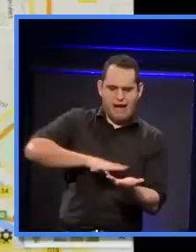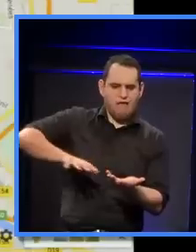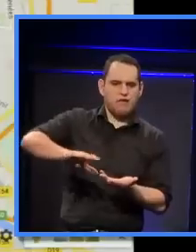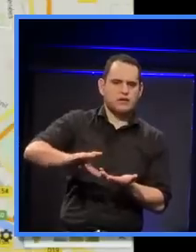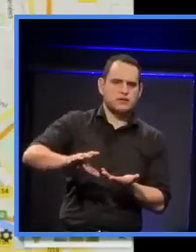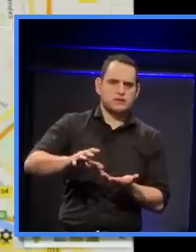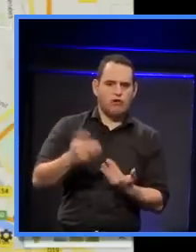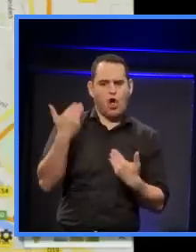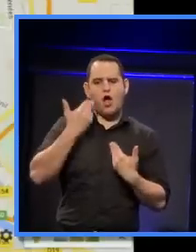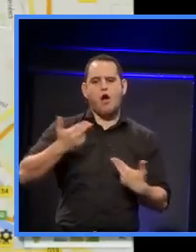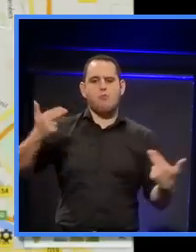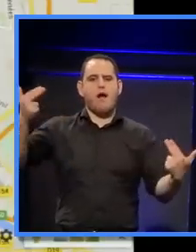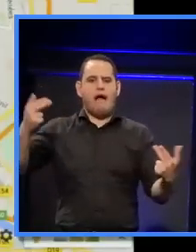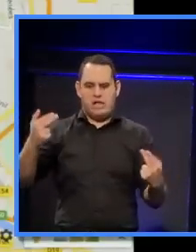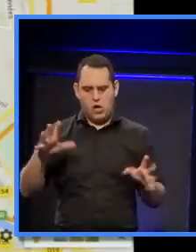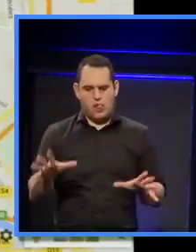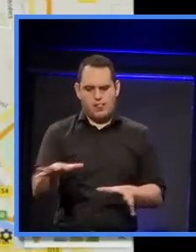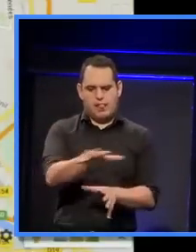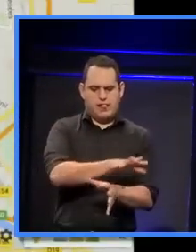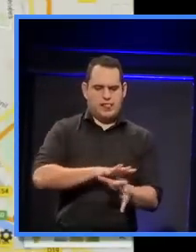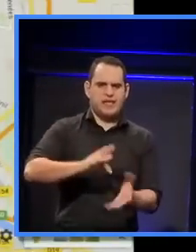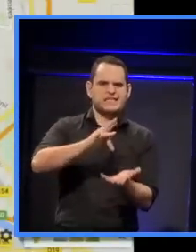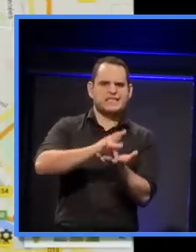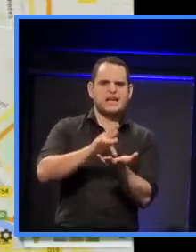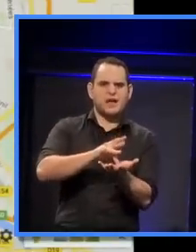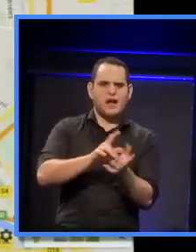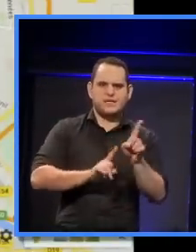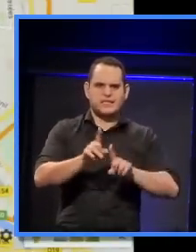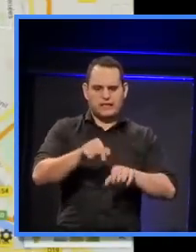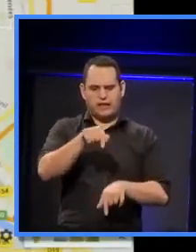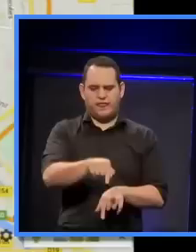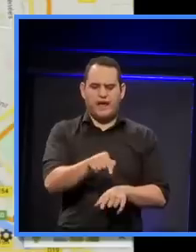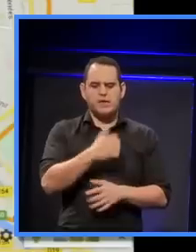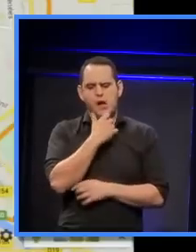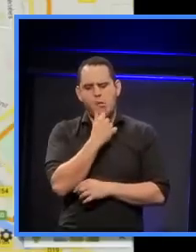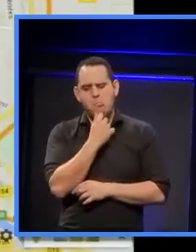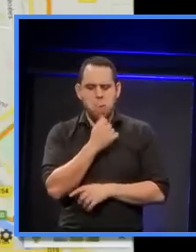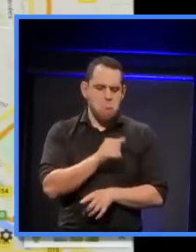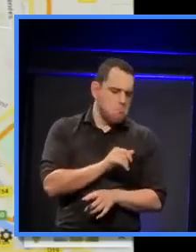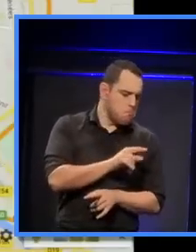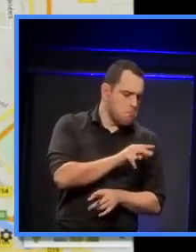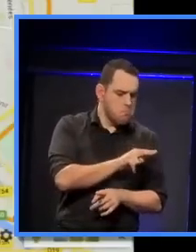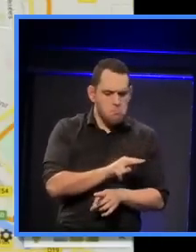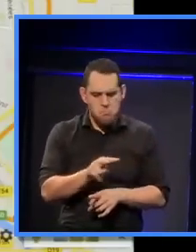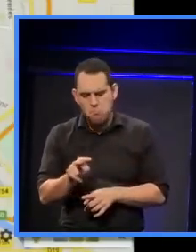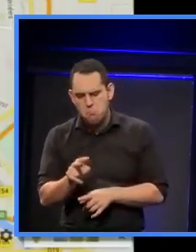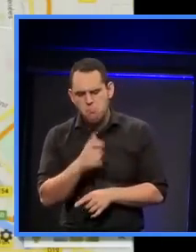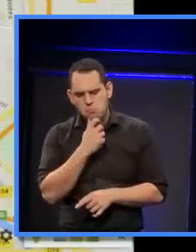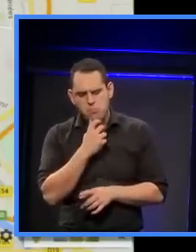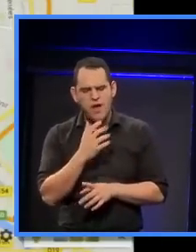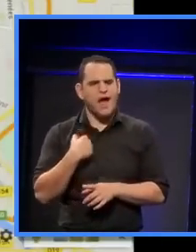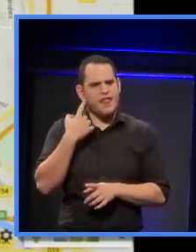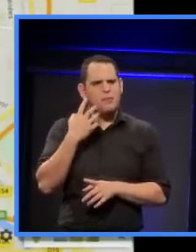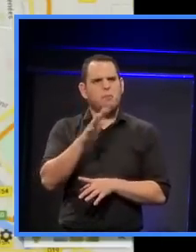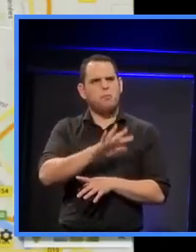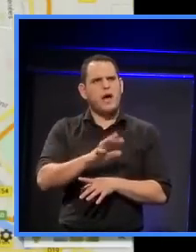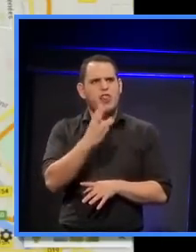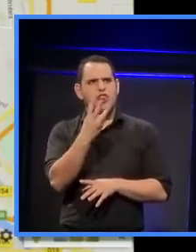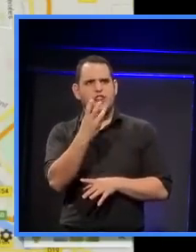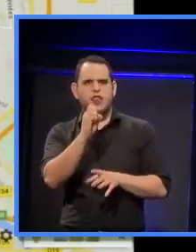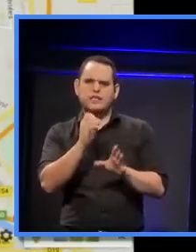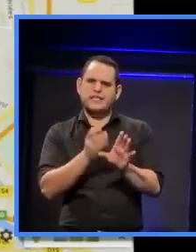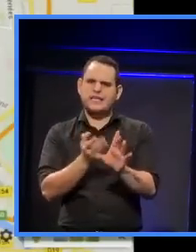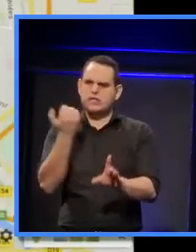Bastille, all tend to be in the centre here. What they decided, 30 years ago, it's been